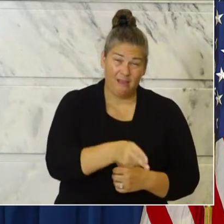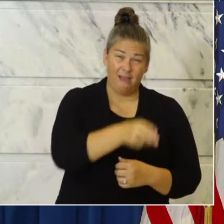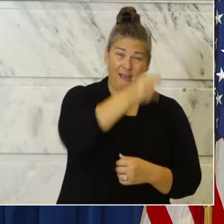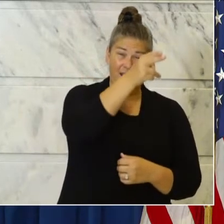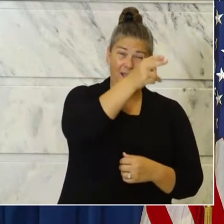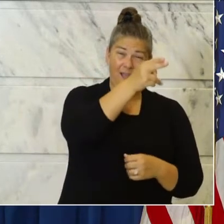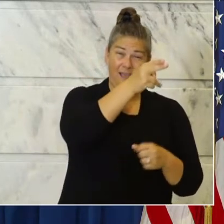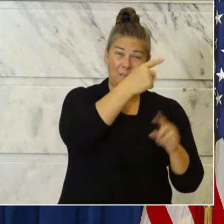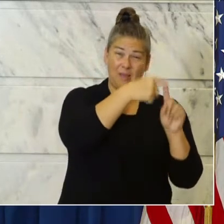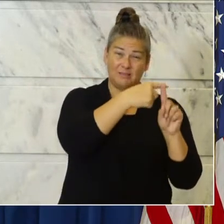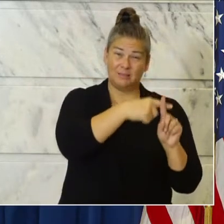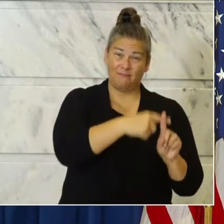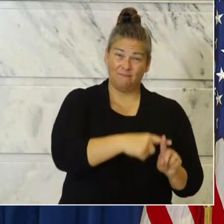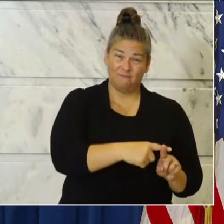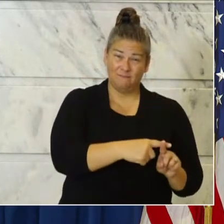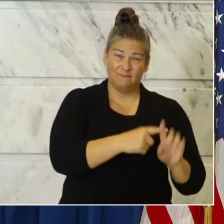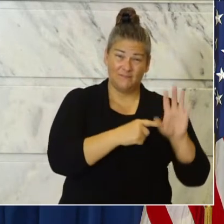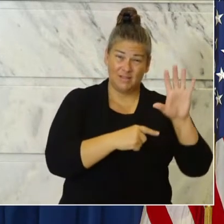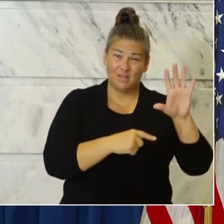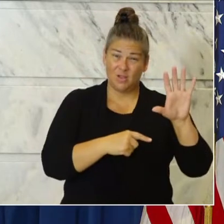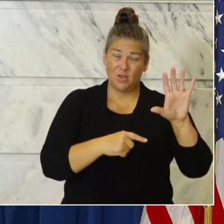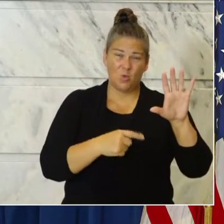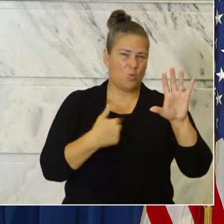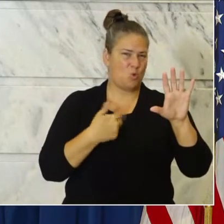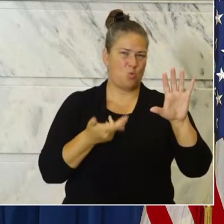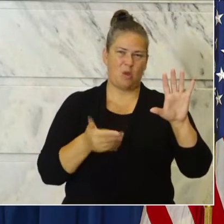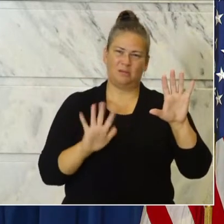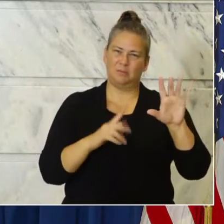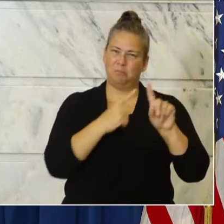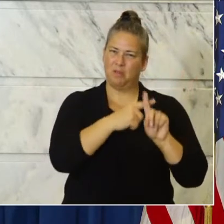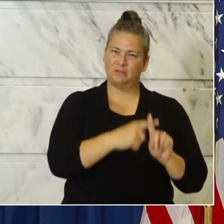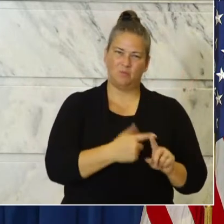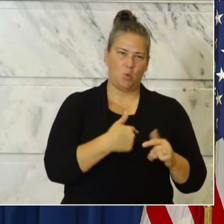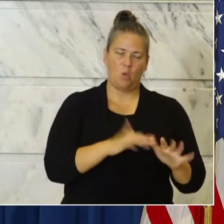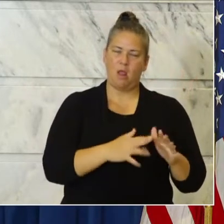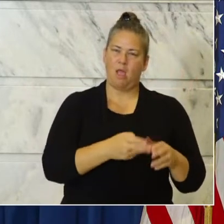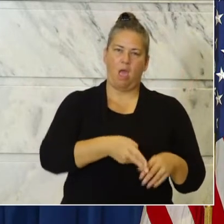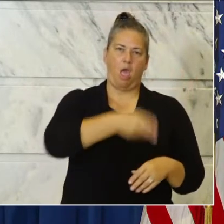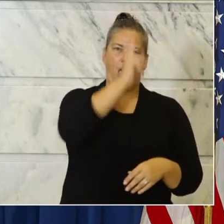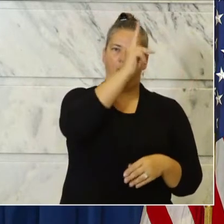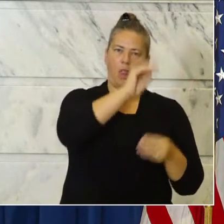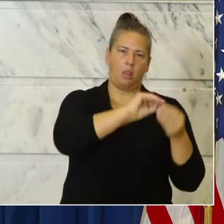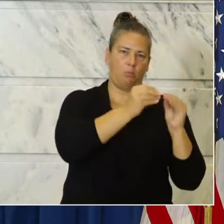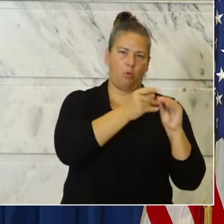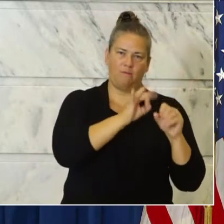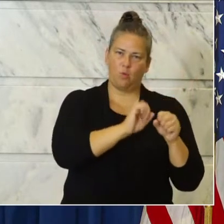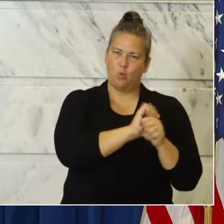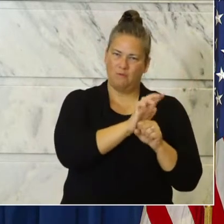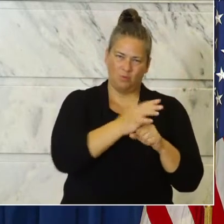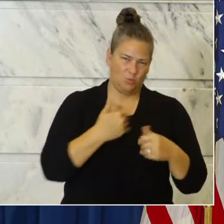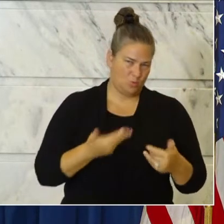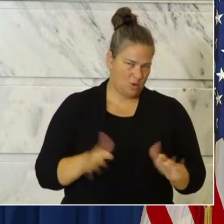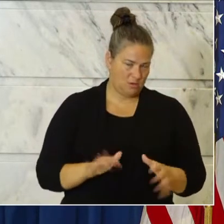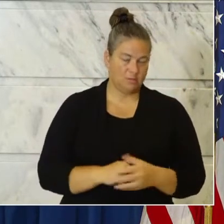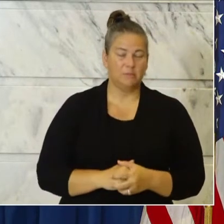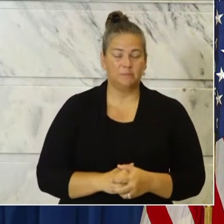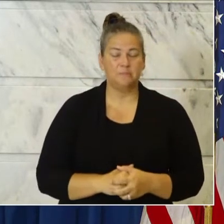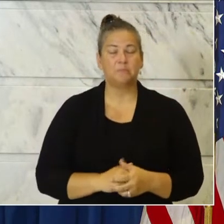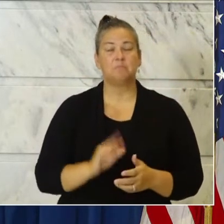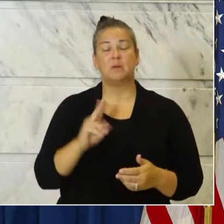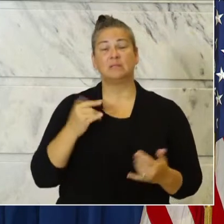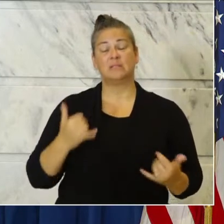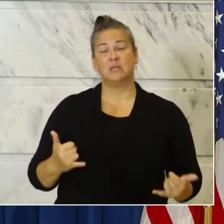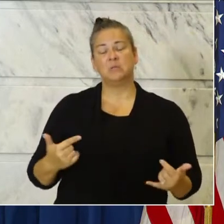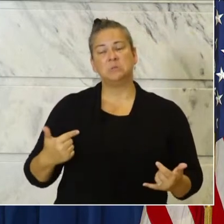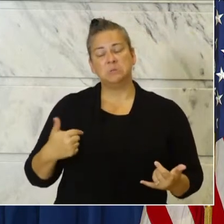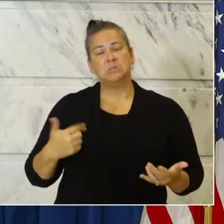is is a day we don't want to have on the positive side. We are still in a generally good